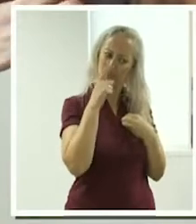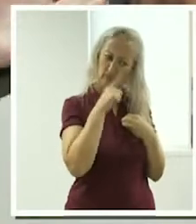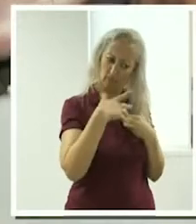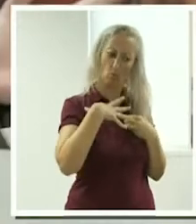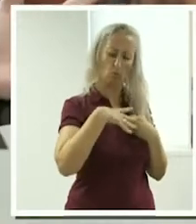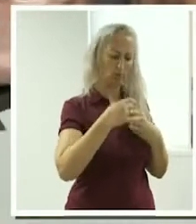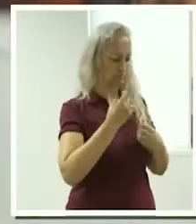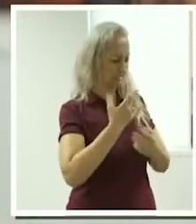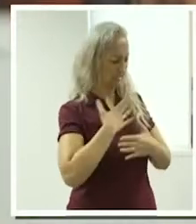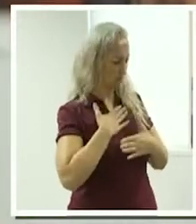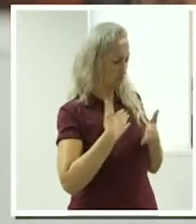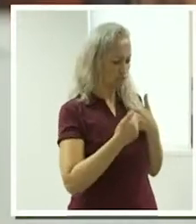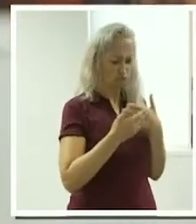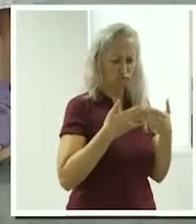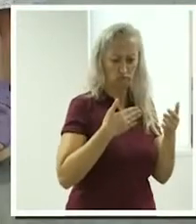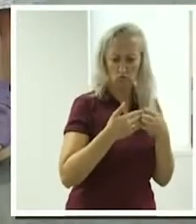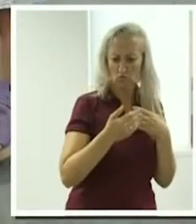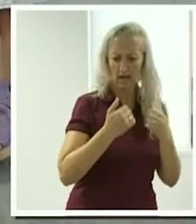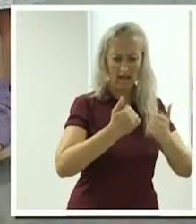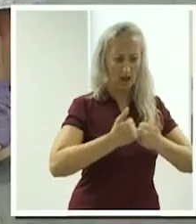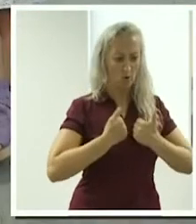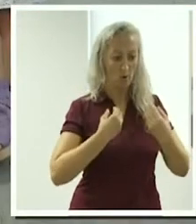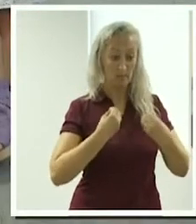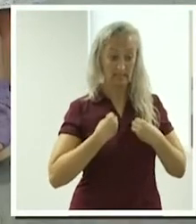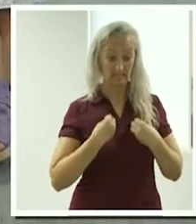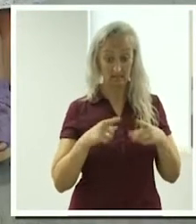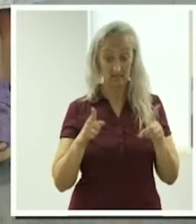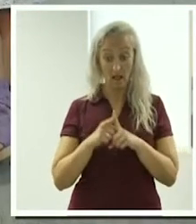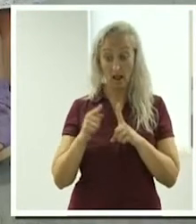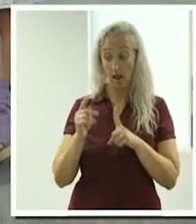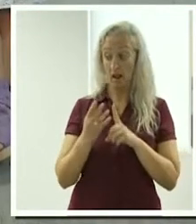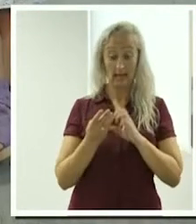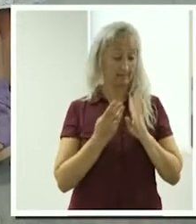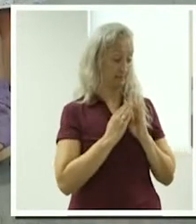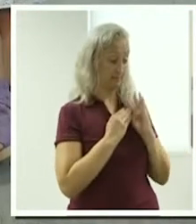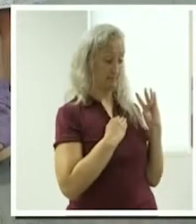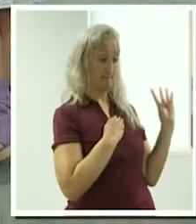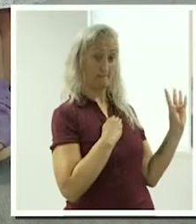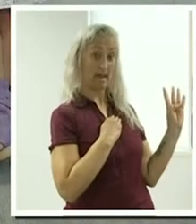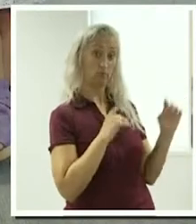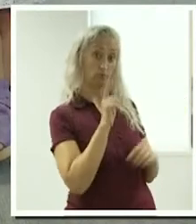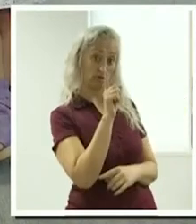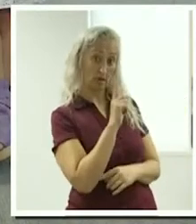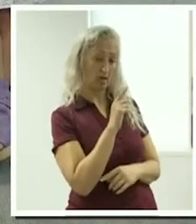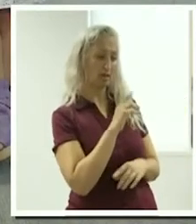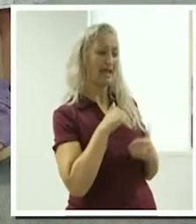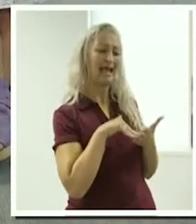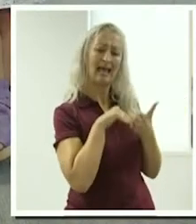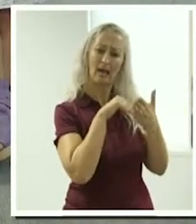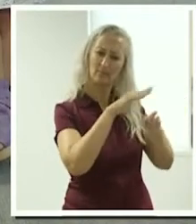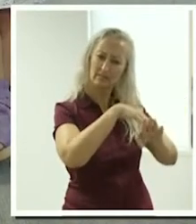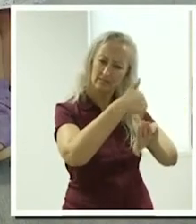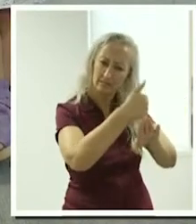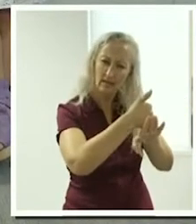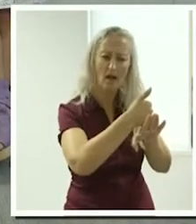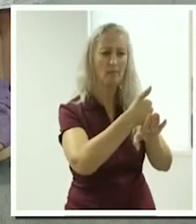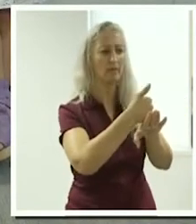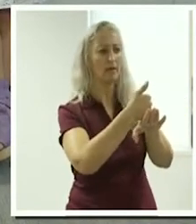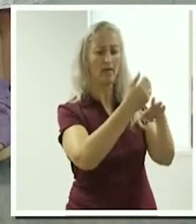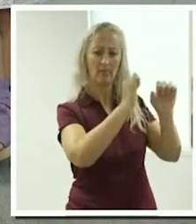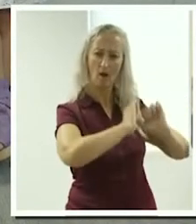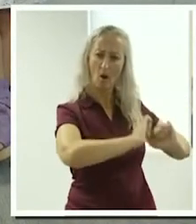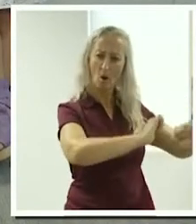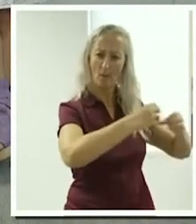their own businesses like the panel we've got here today, set up their own business, have the flexibility, the capacity to